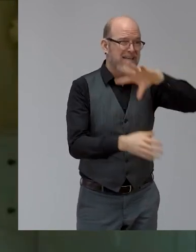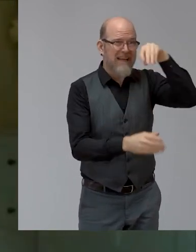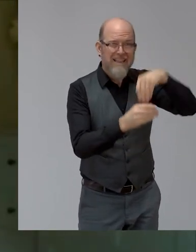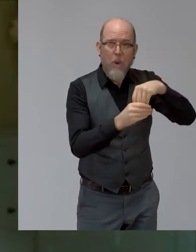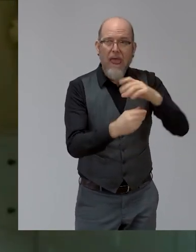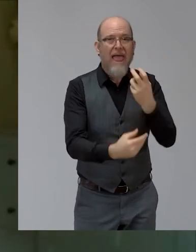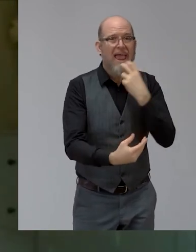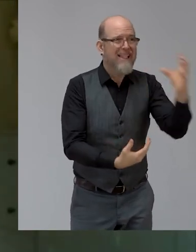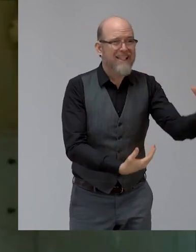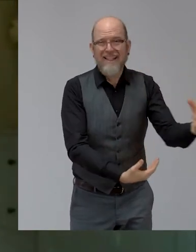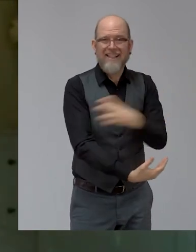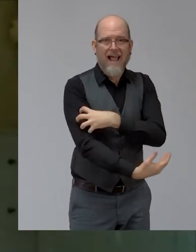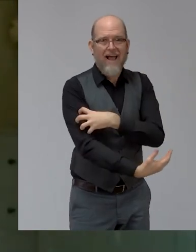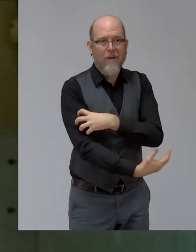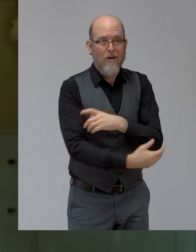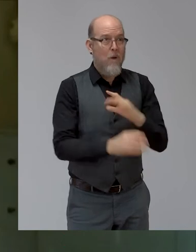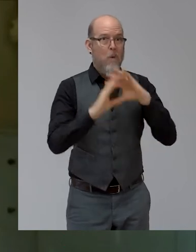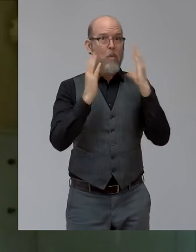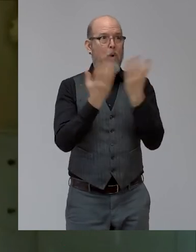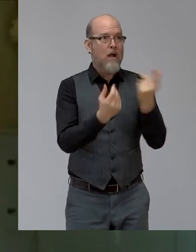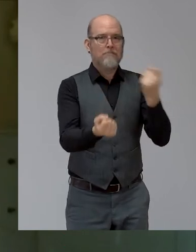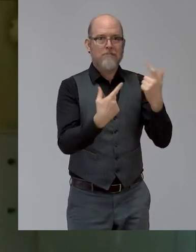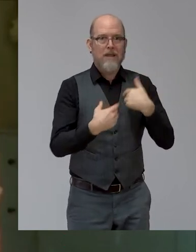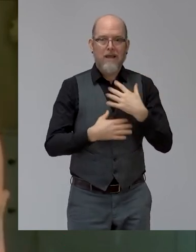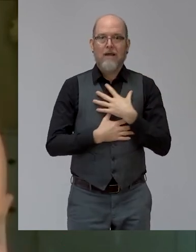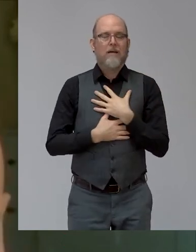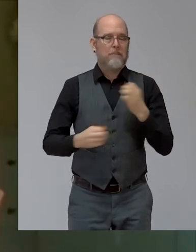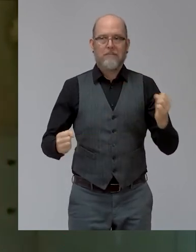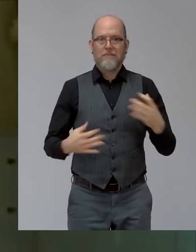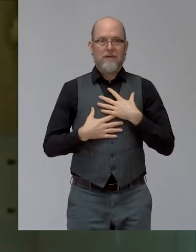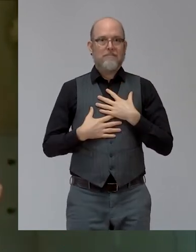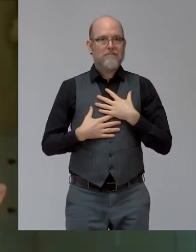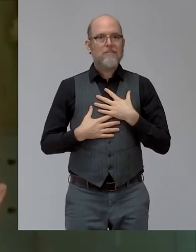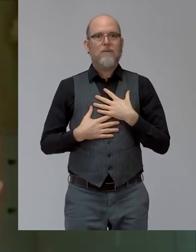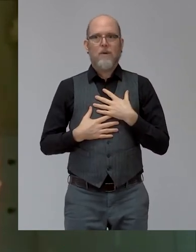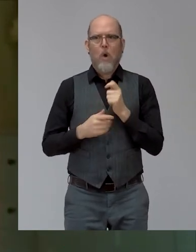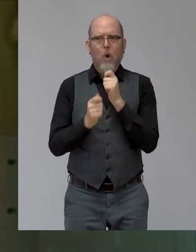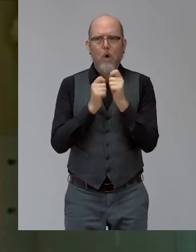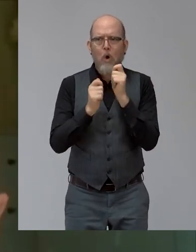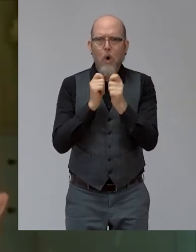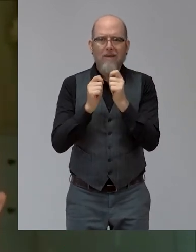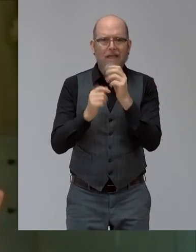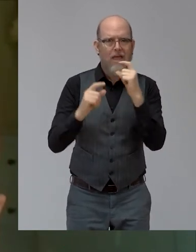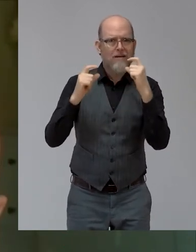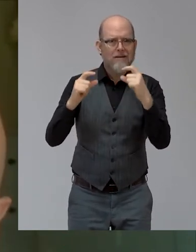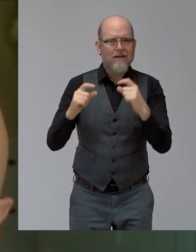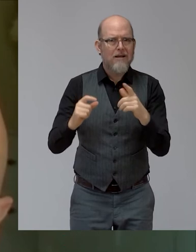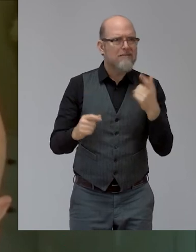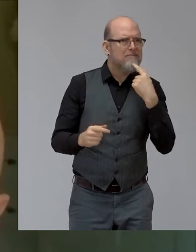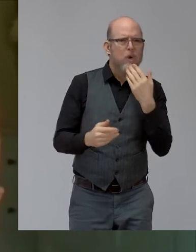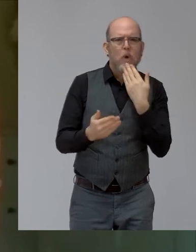And, you know, incredible comments, really powerful stuff that, you know, I was inspiring them. They'd shown it to their children. Goodness knows what.